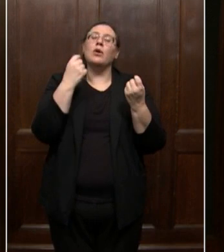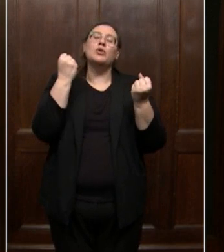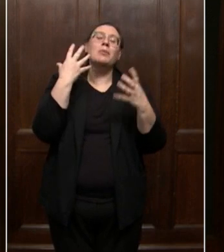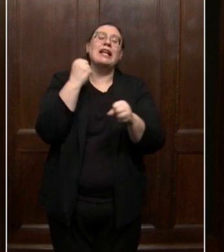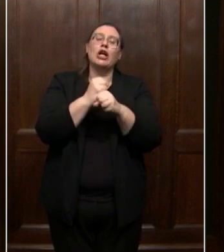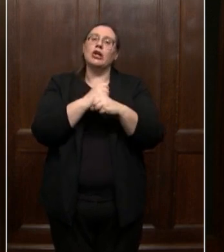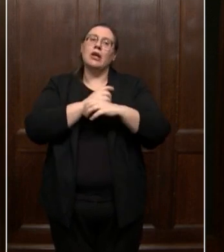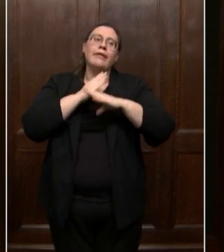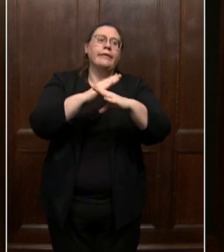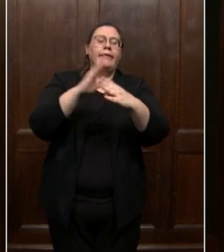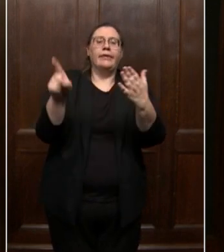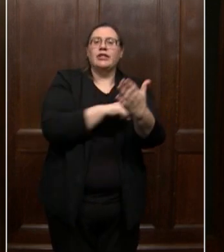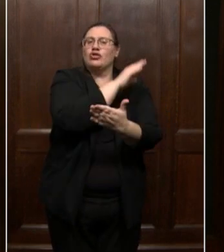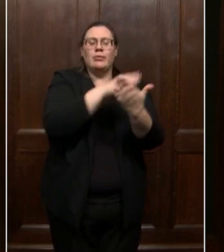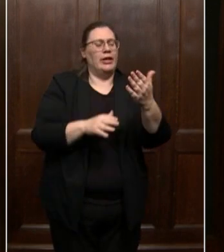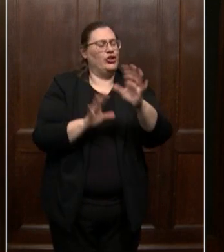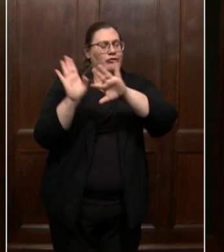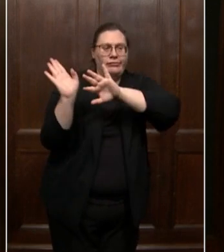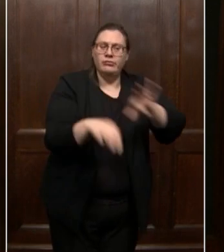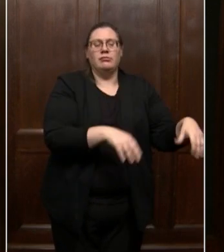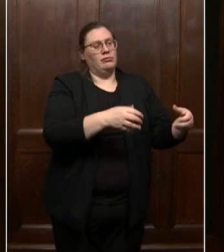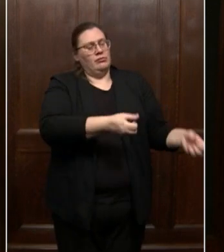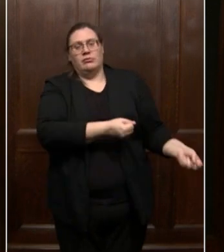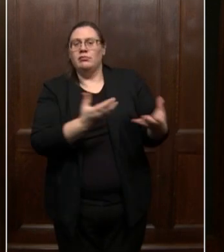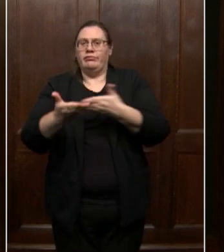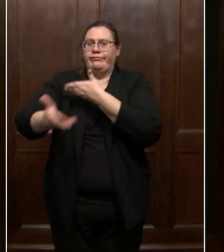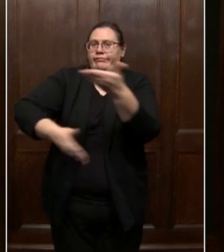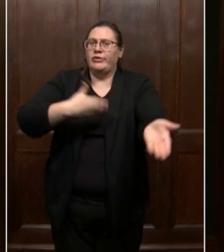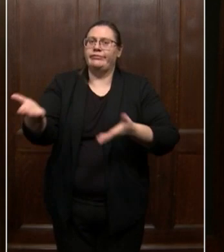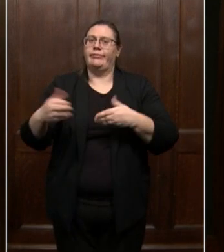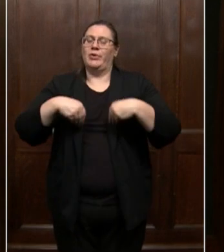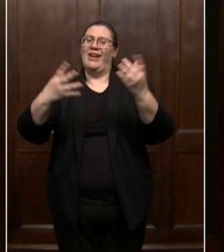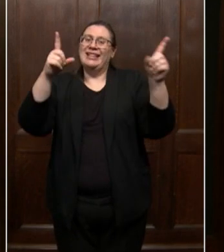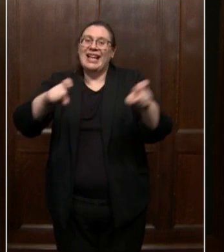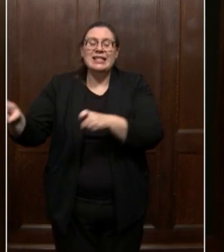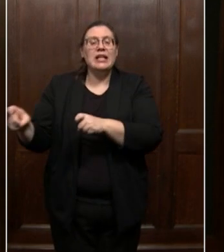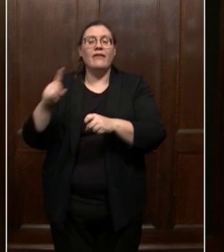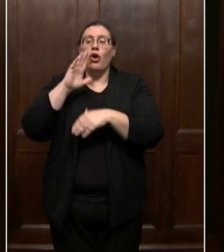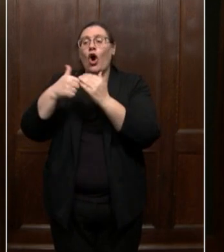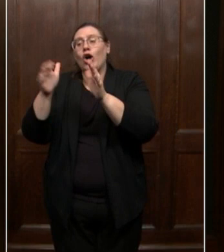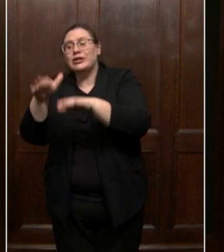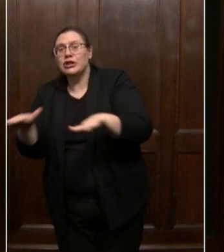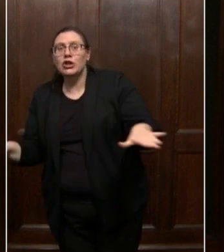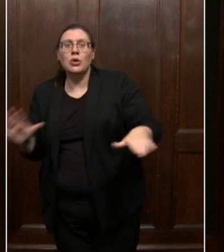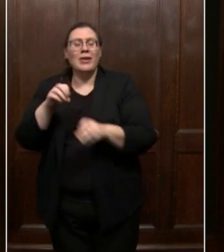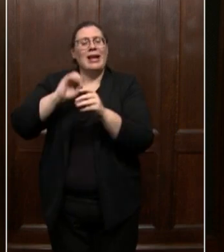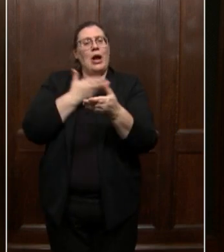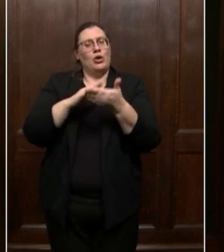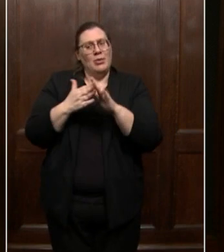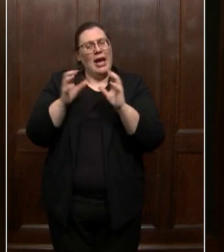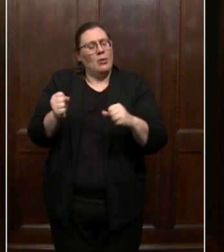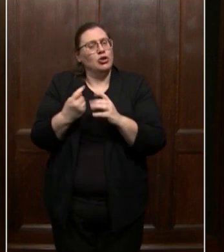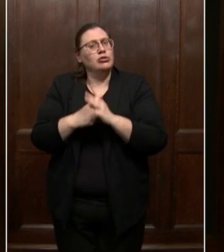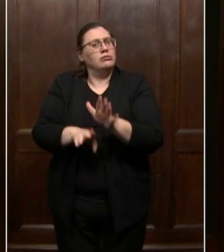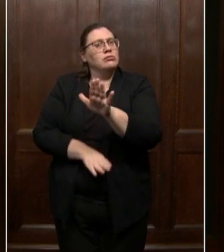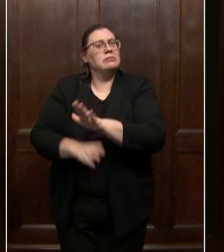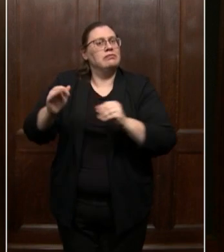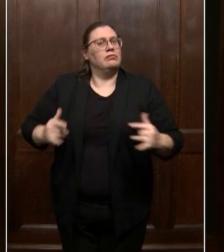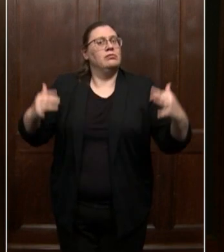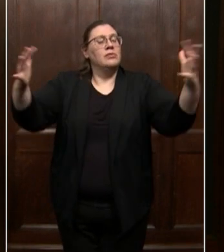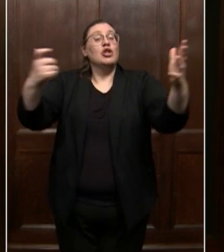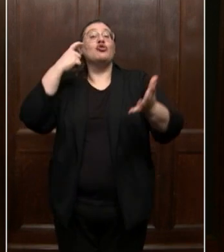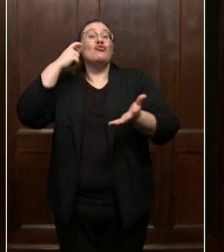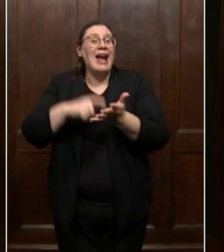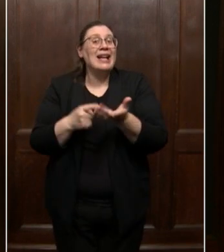to bring testing where it needs to be, to help bring every child and every community to the same starting line, to acknowledge the scars of our